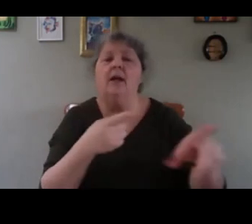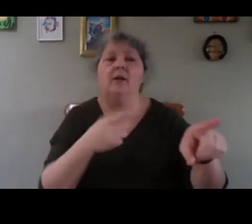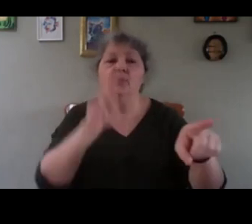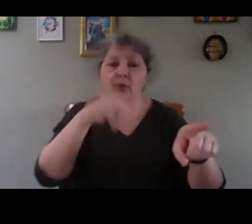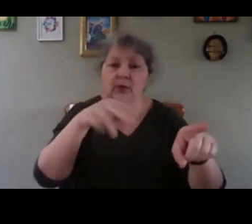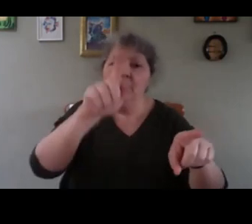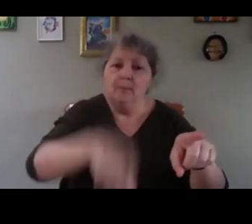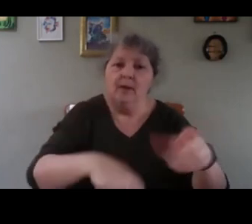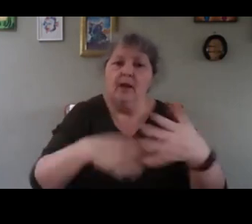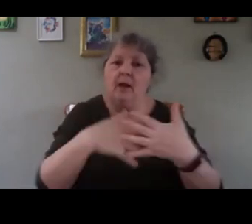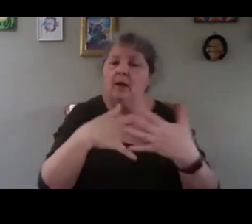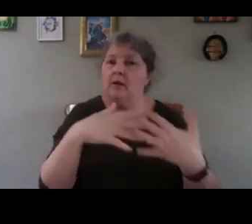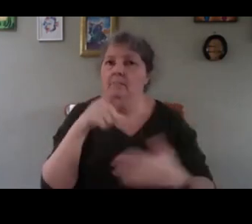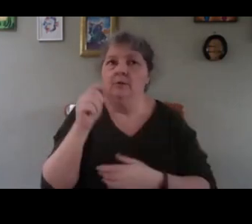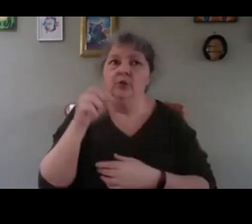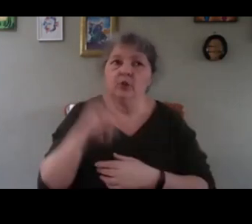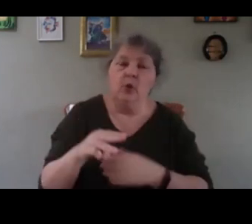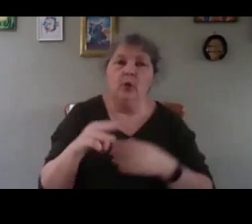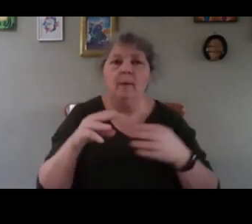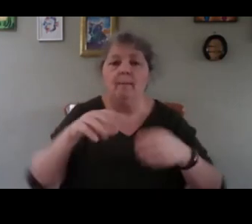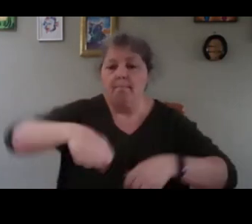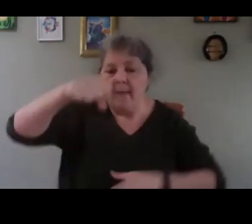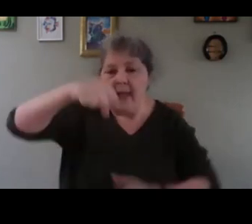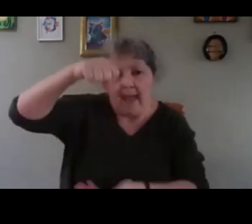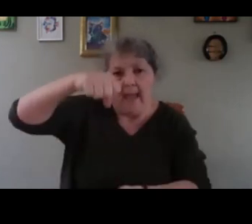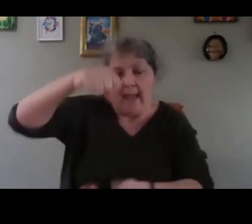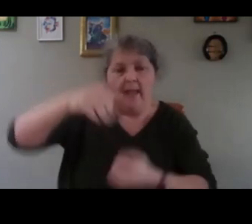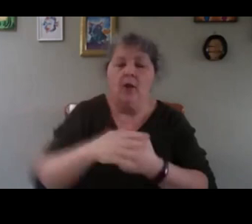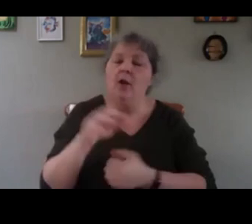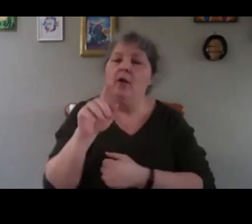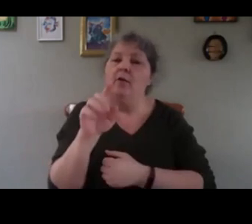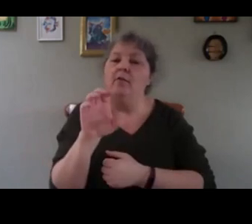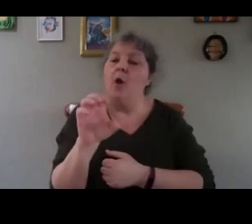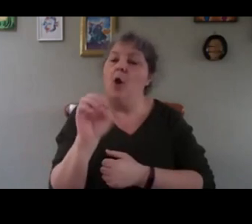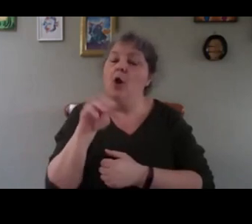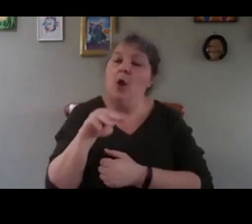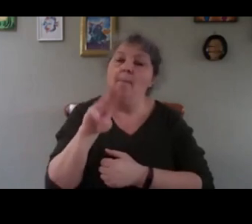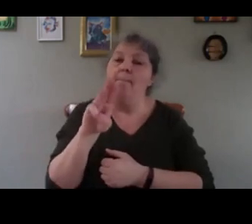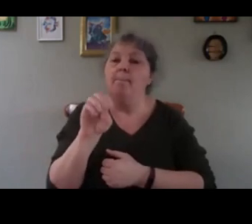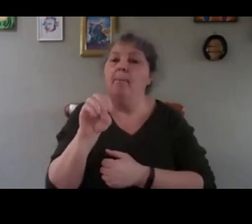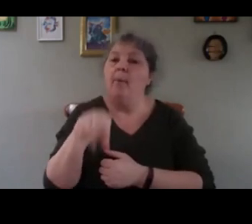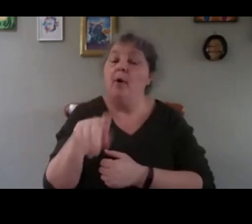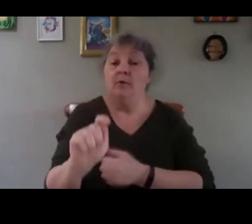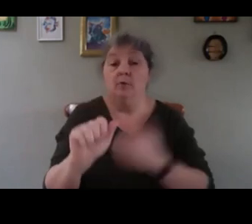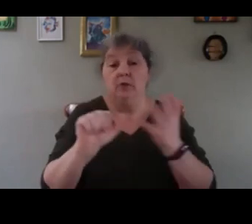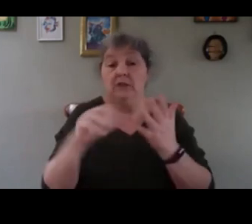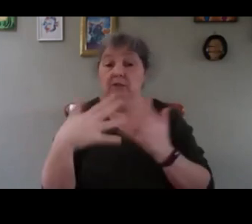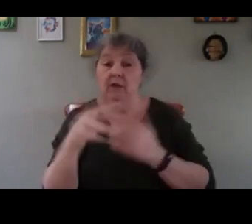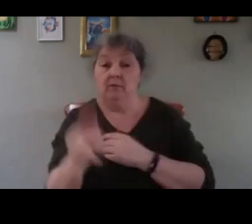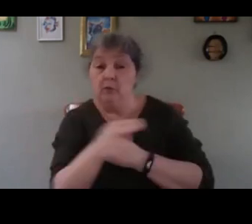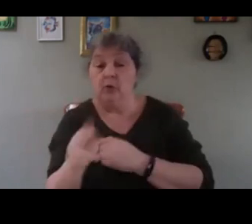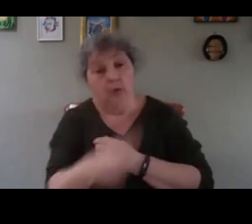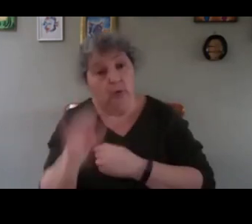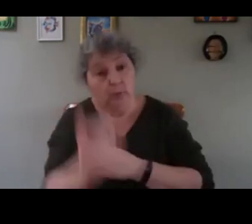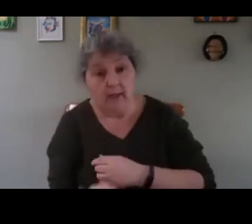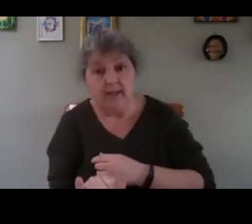buy a ton bag of compost, peat-free, for 65 quid. So, it's not too bad. And, you